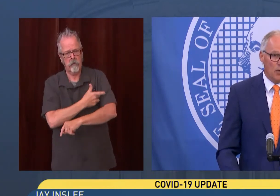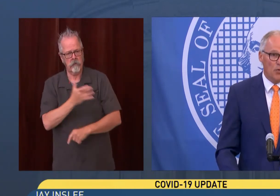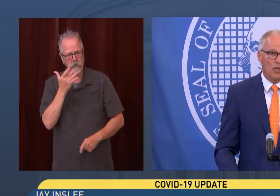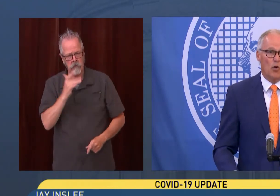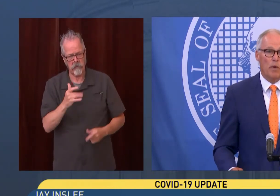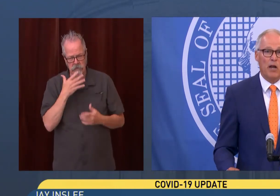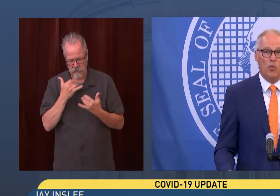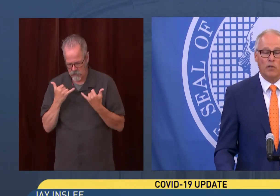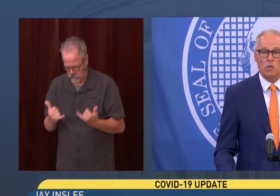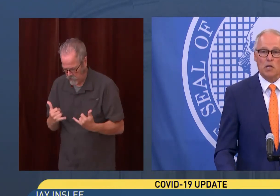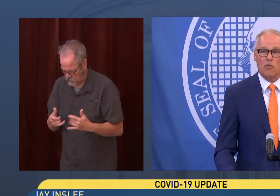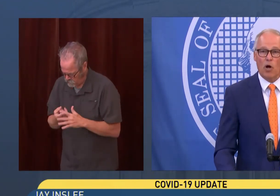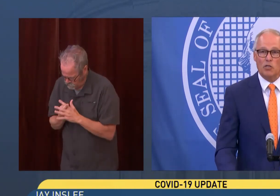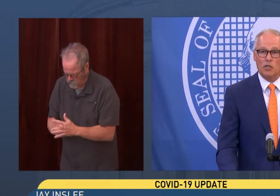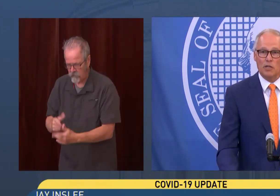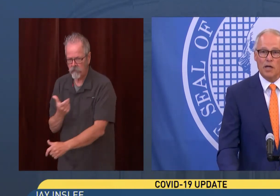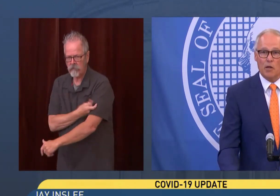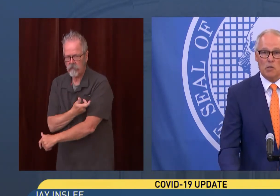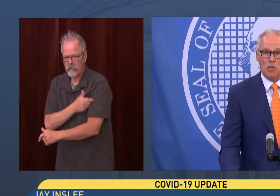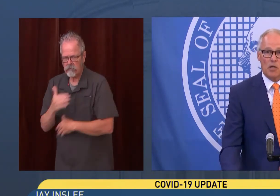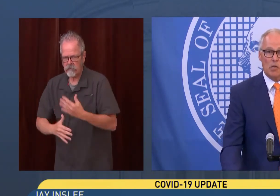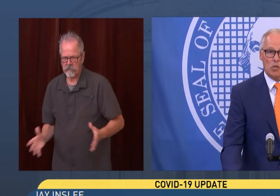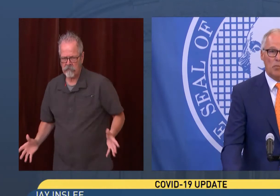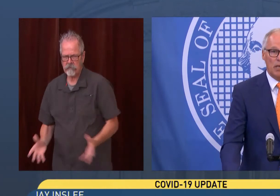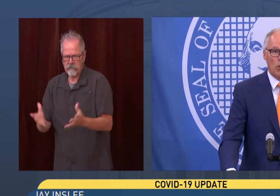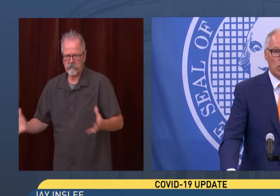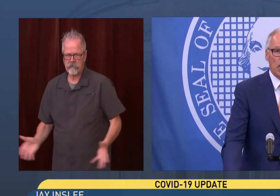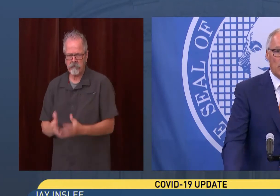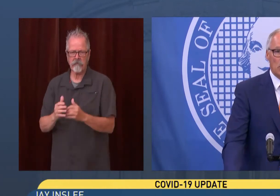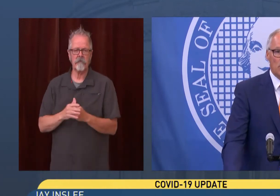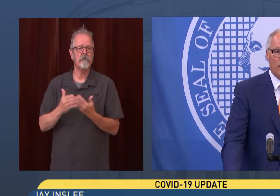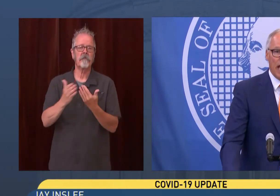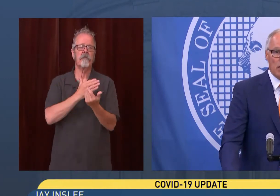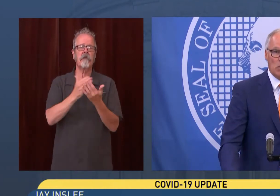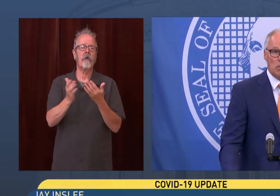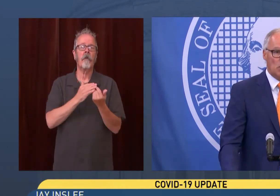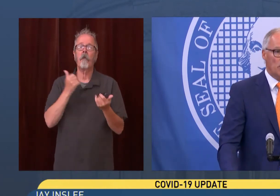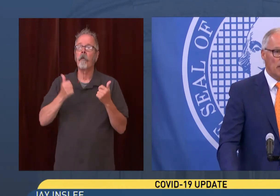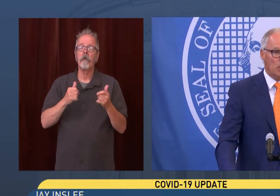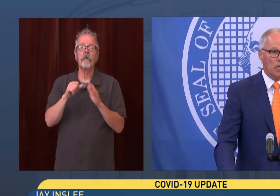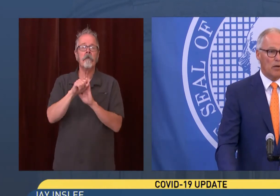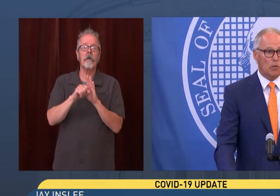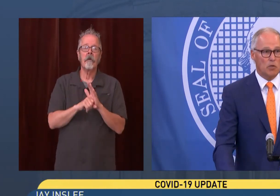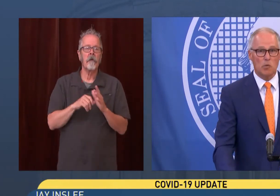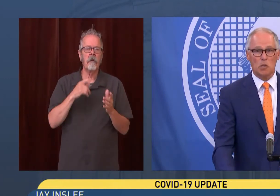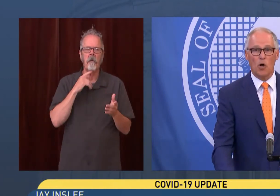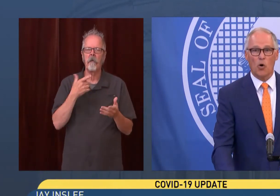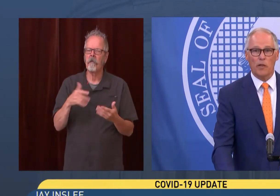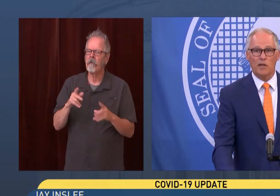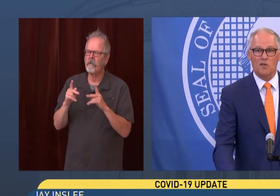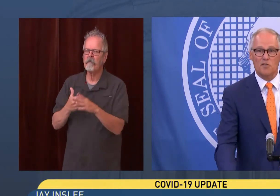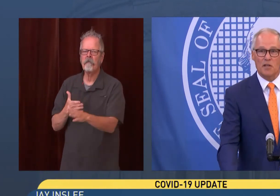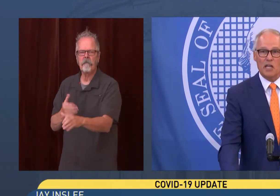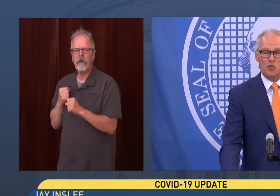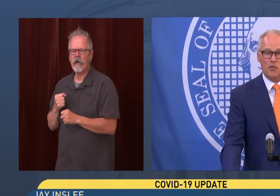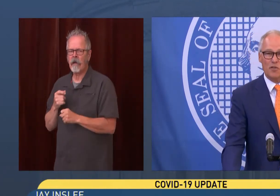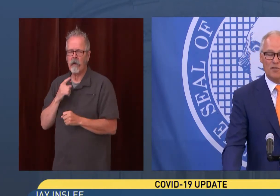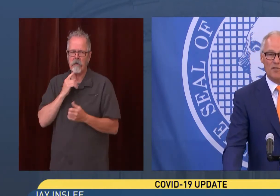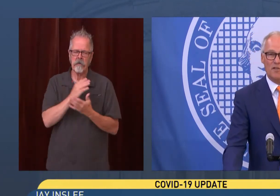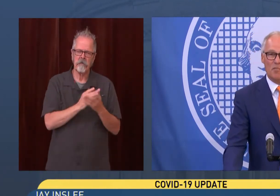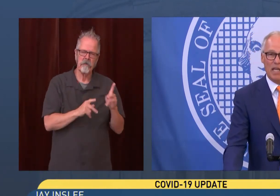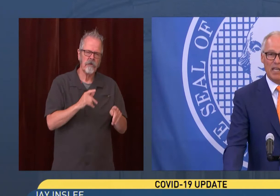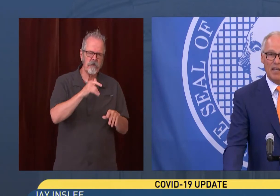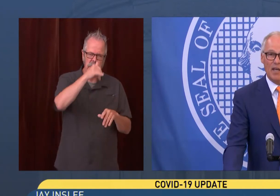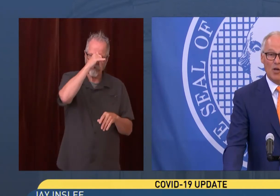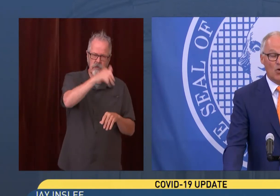will tell you that no matter what the state of Washington does, somebody will say it was too fast and somebody will say it was too slow. And that's just the nature of